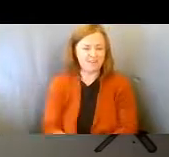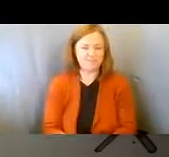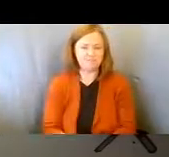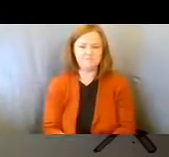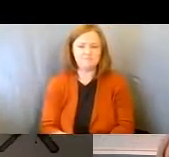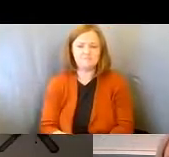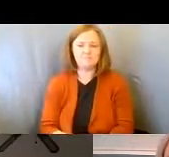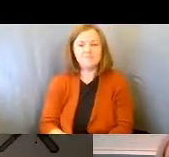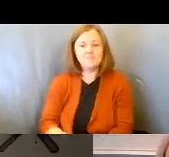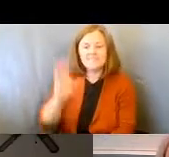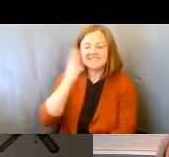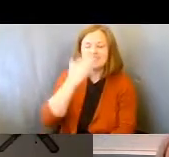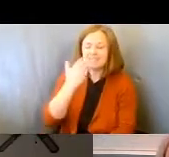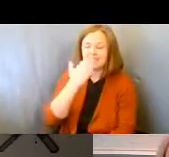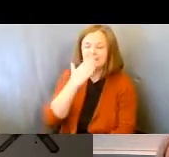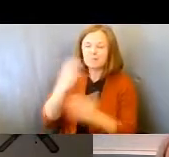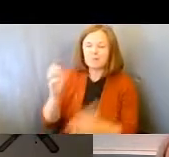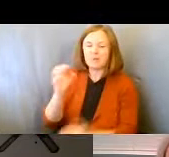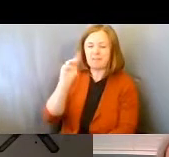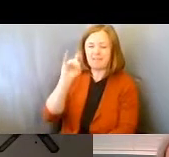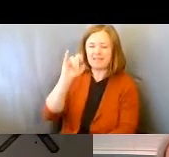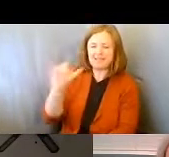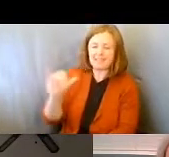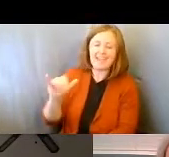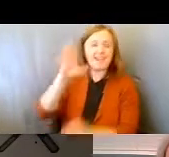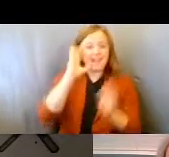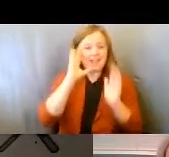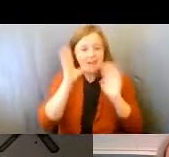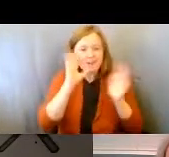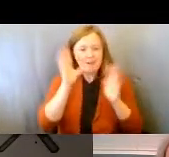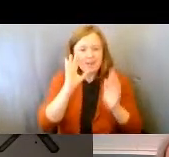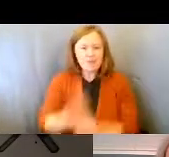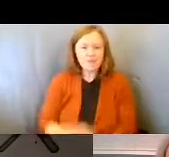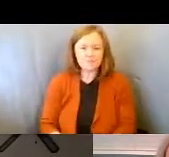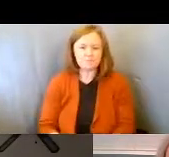Darla Thank you so much, Emily. And hi, everyone.